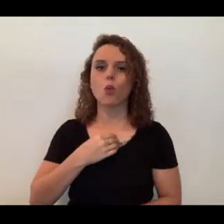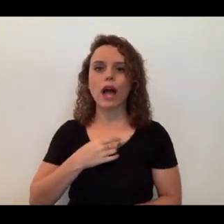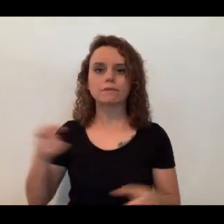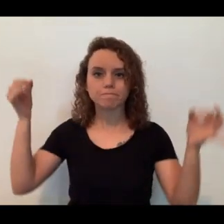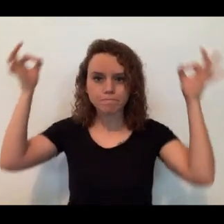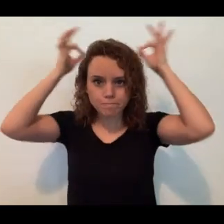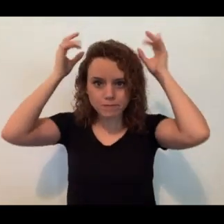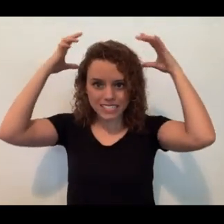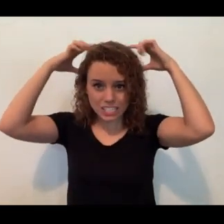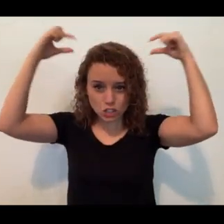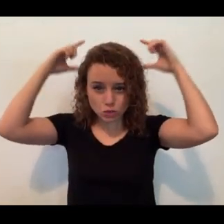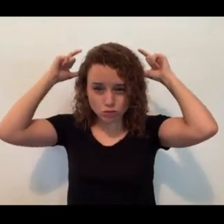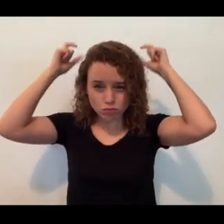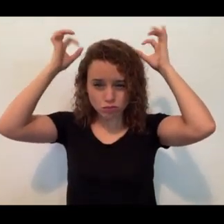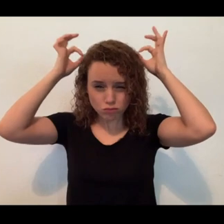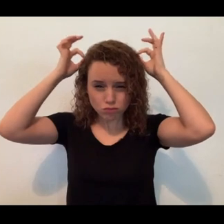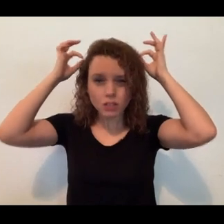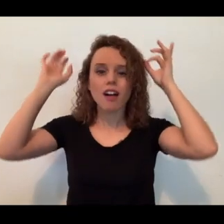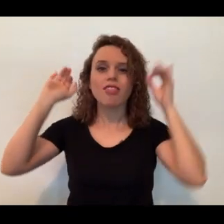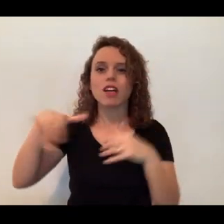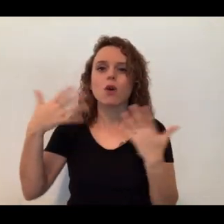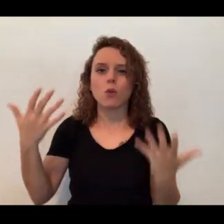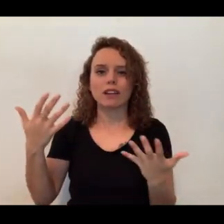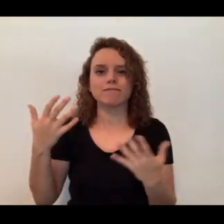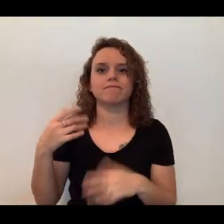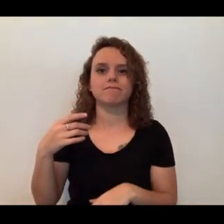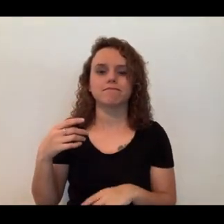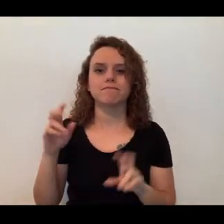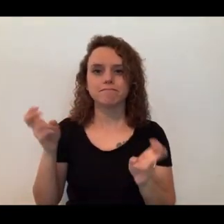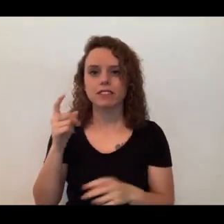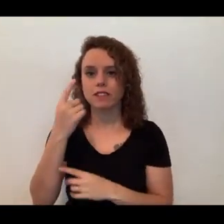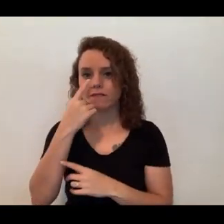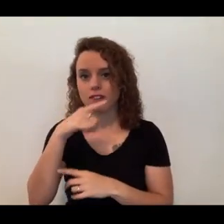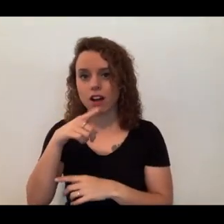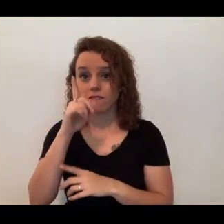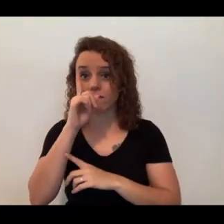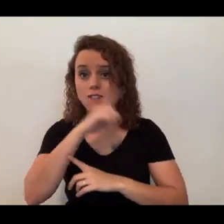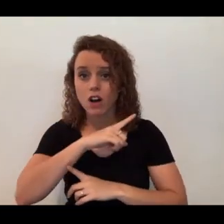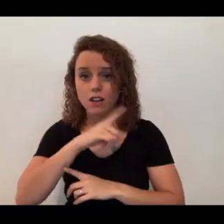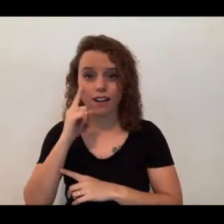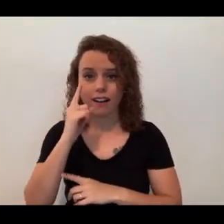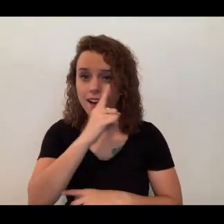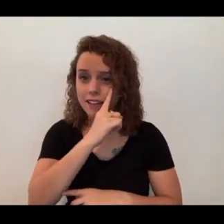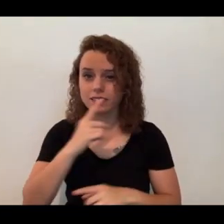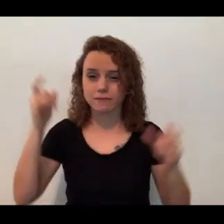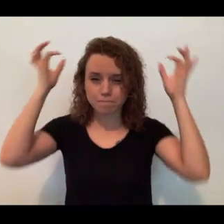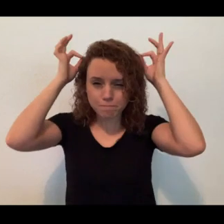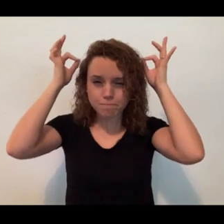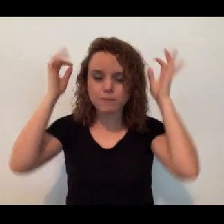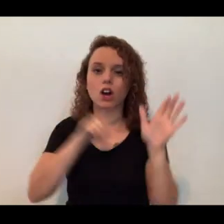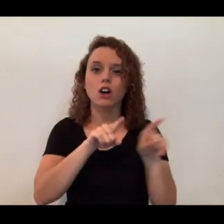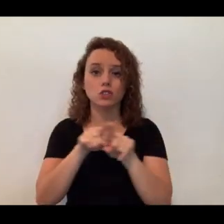spots are going to be false eyes. And they're also really great indicators to her ear placement. Ear placement's a really